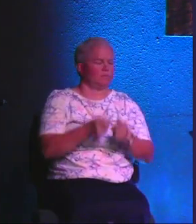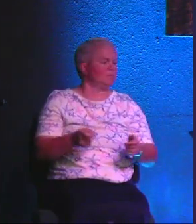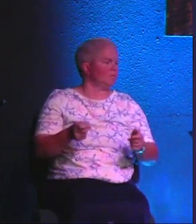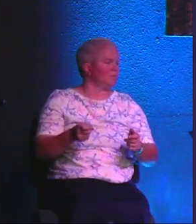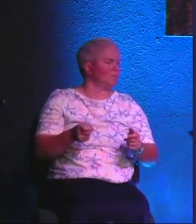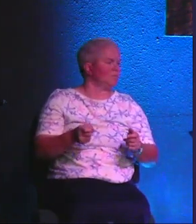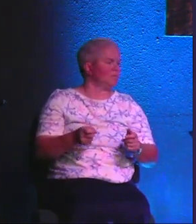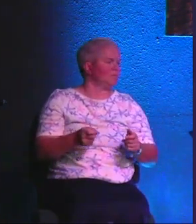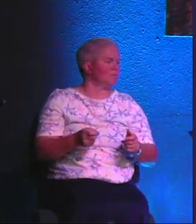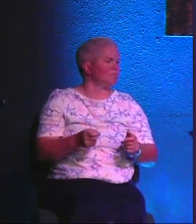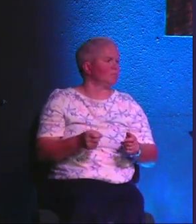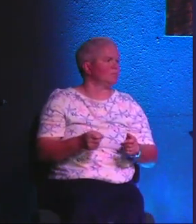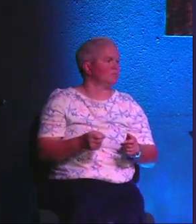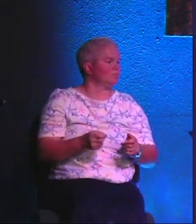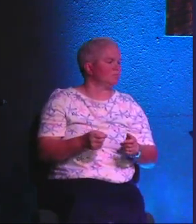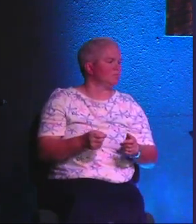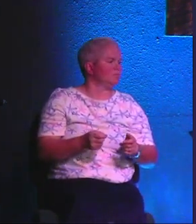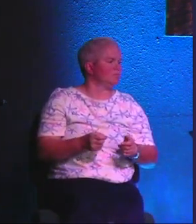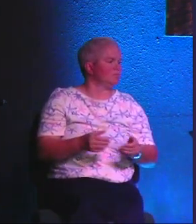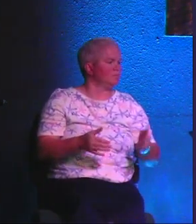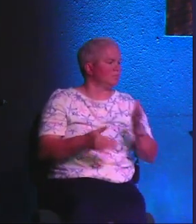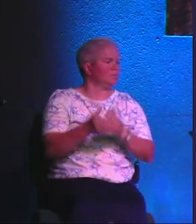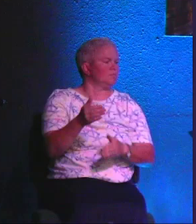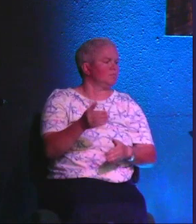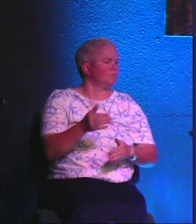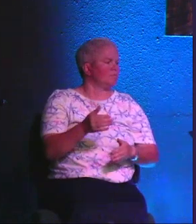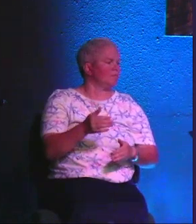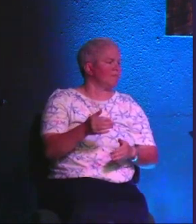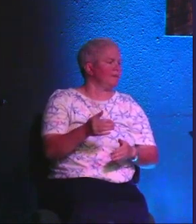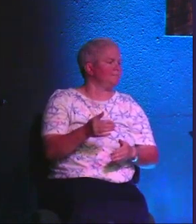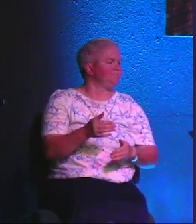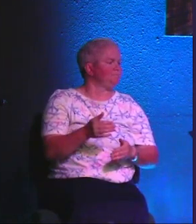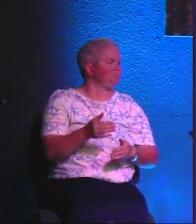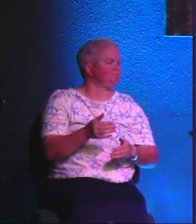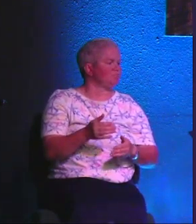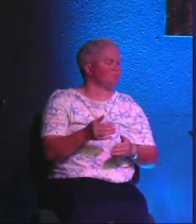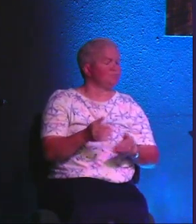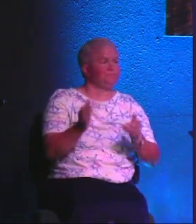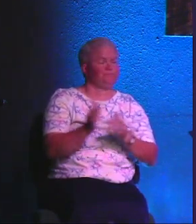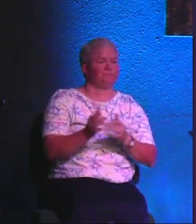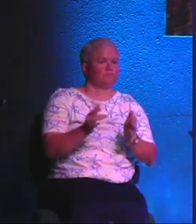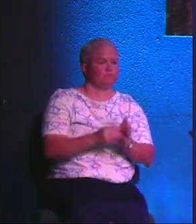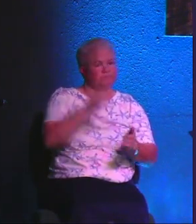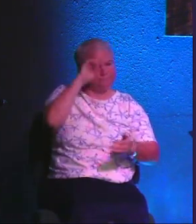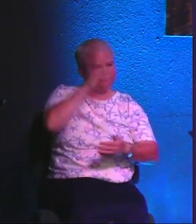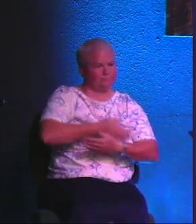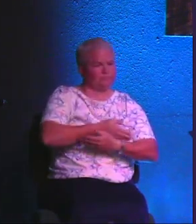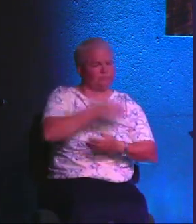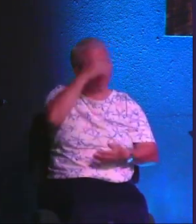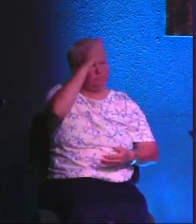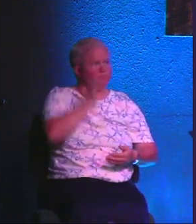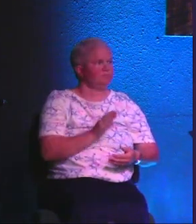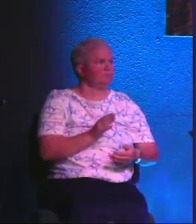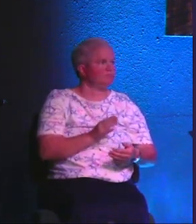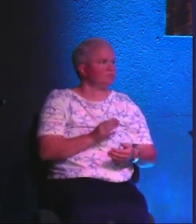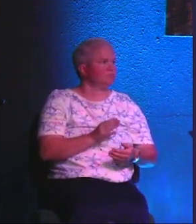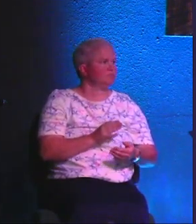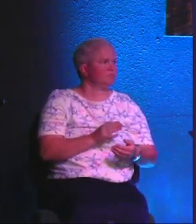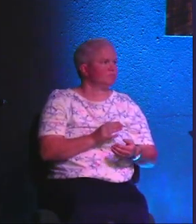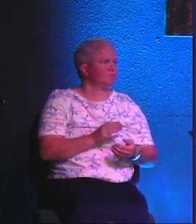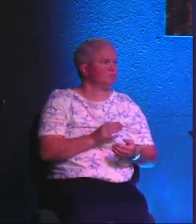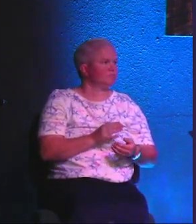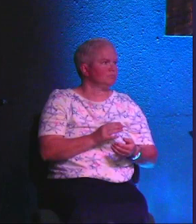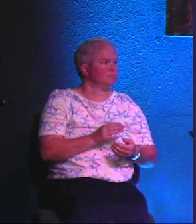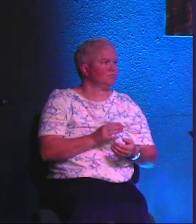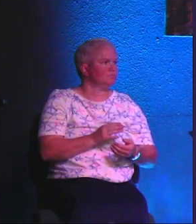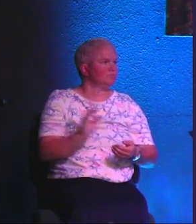So if somebody finally gets to the point and says, okay, so Jesus is the Son of God. Okay, see,